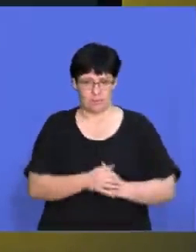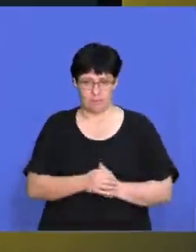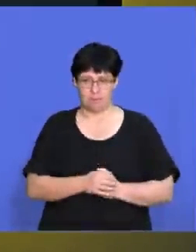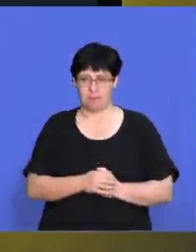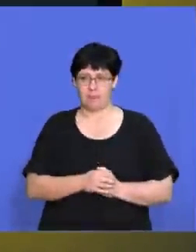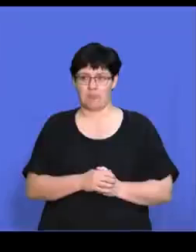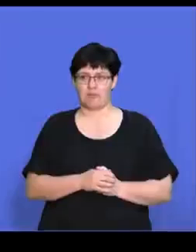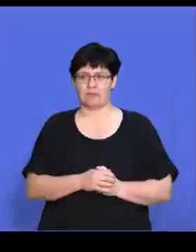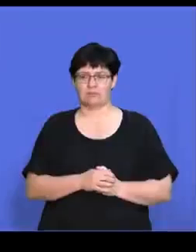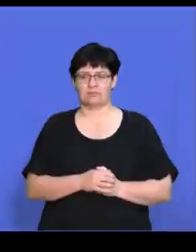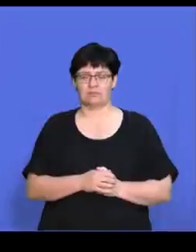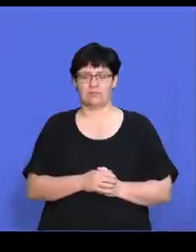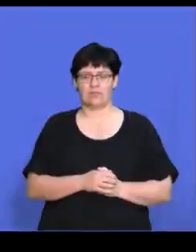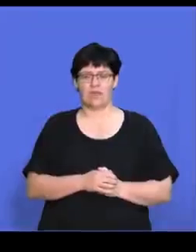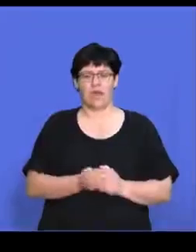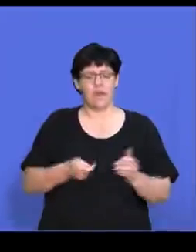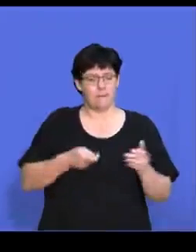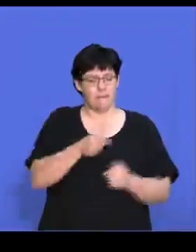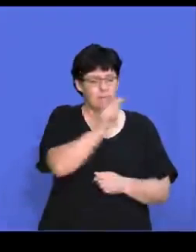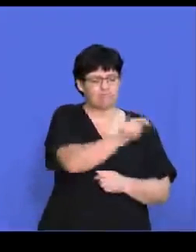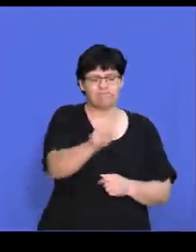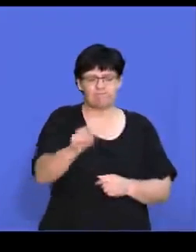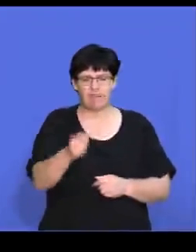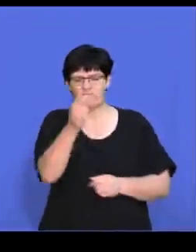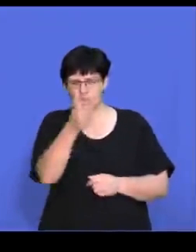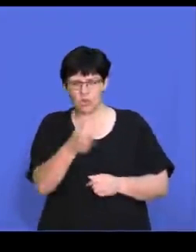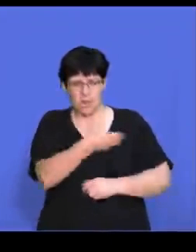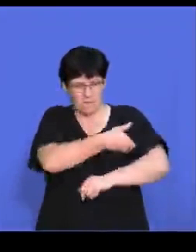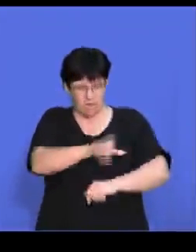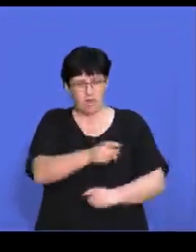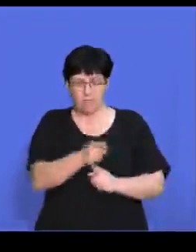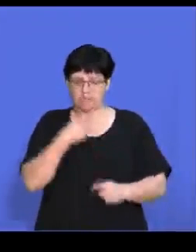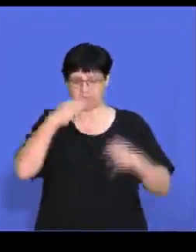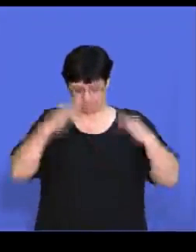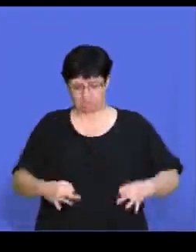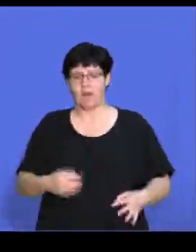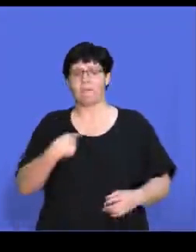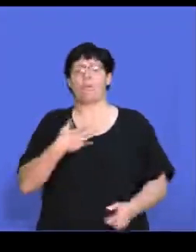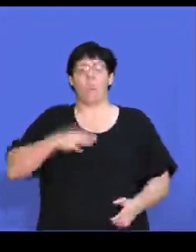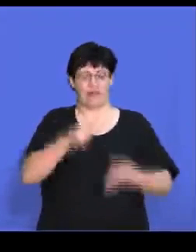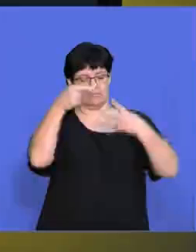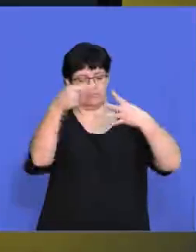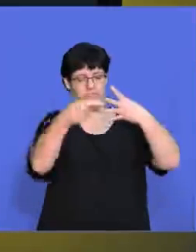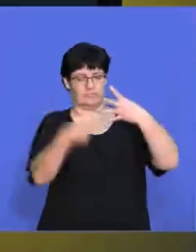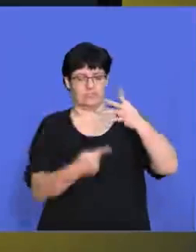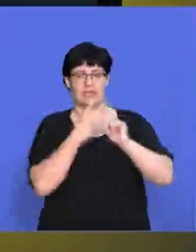A few powerful buyers are often able to dictate their terms to the business. So if I use the